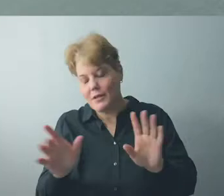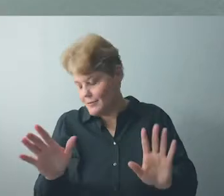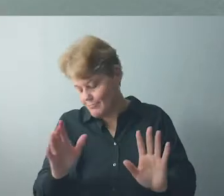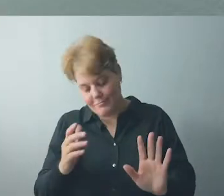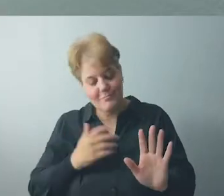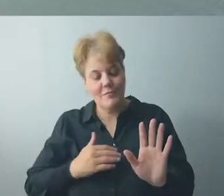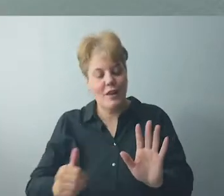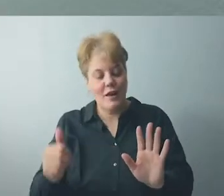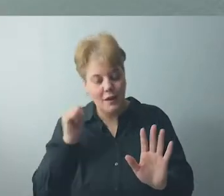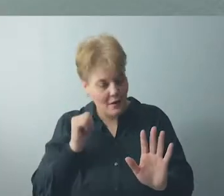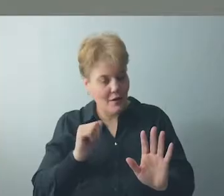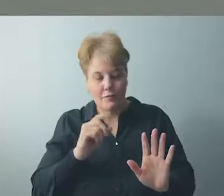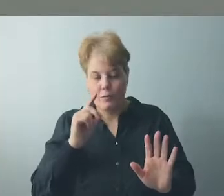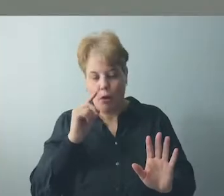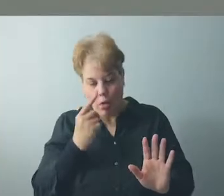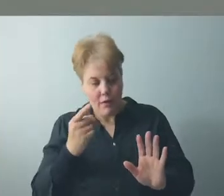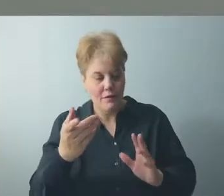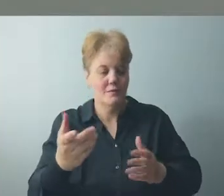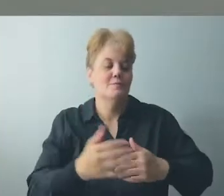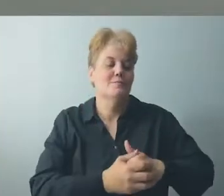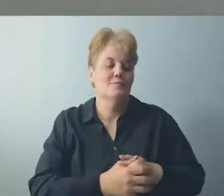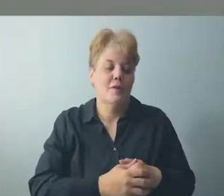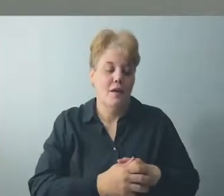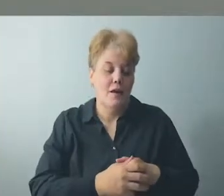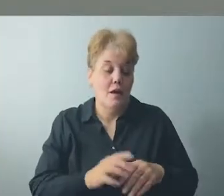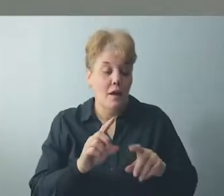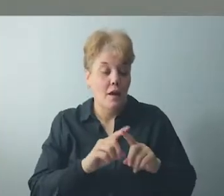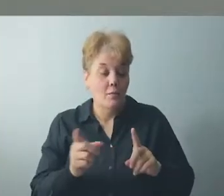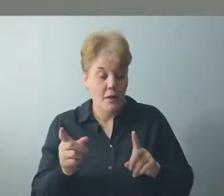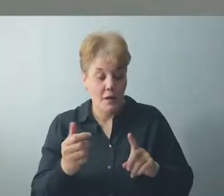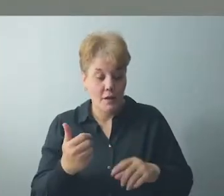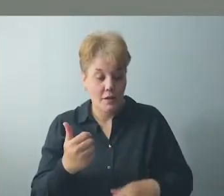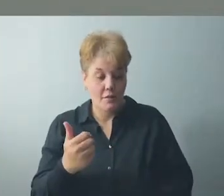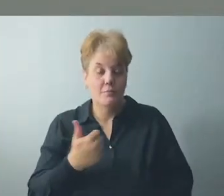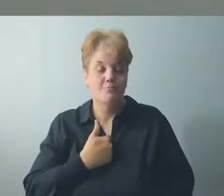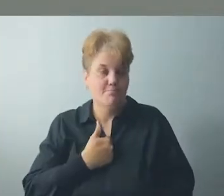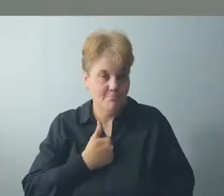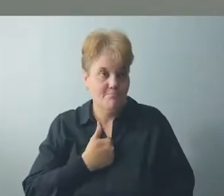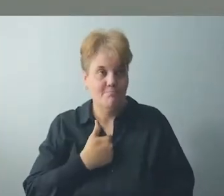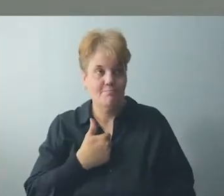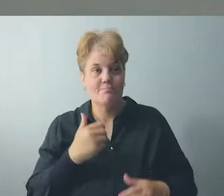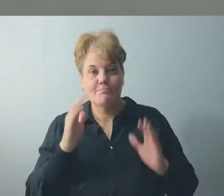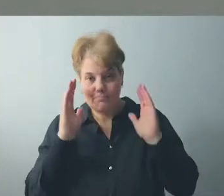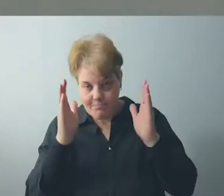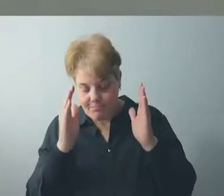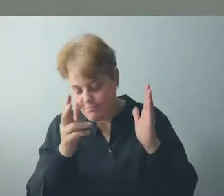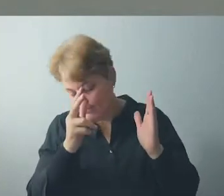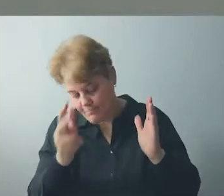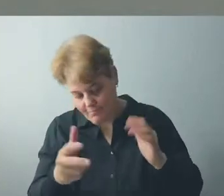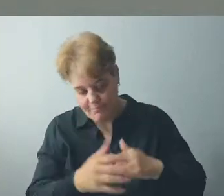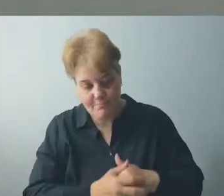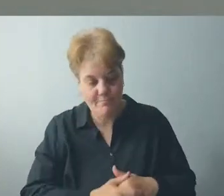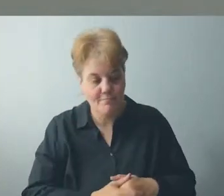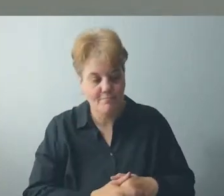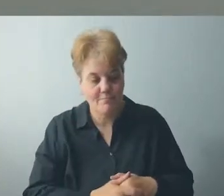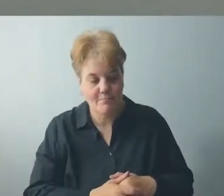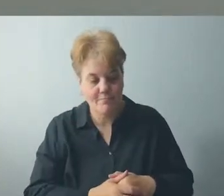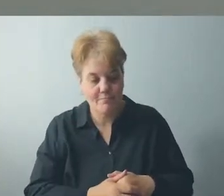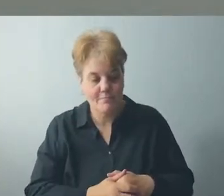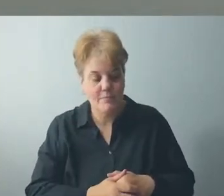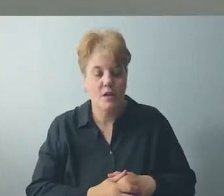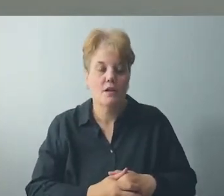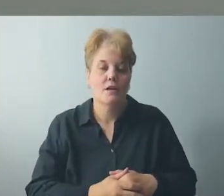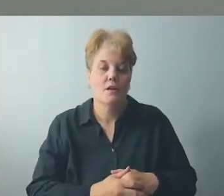you with those. However, I started with a question in relationship to the discipline of listening. That was